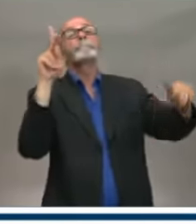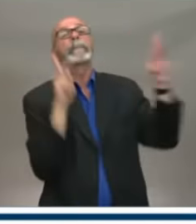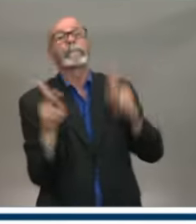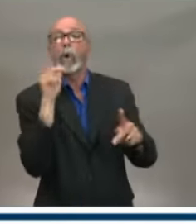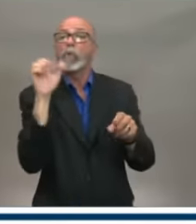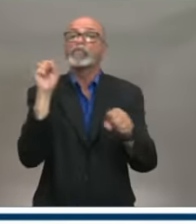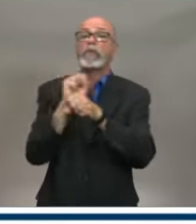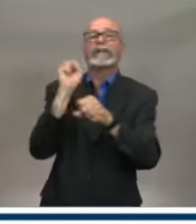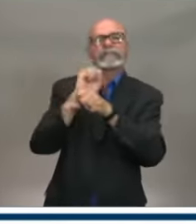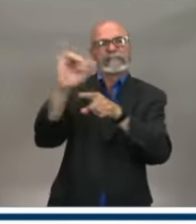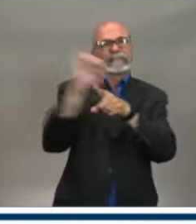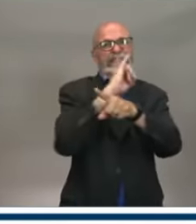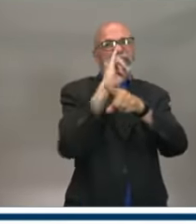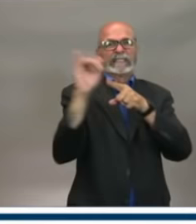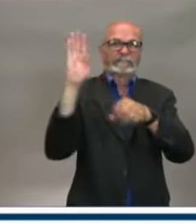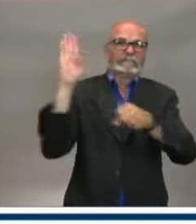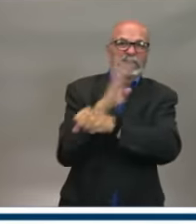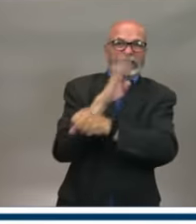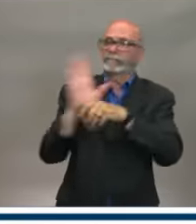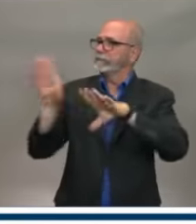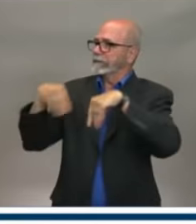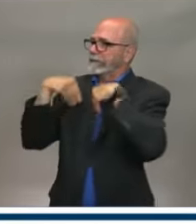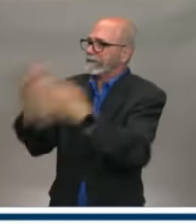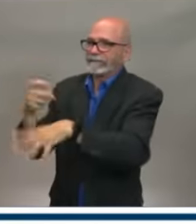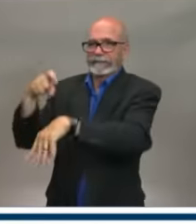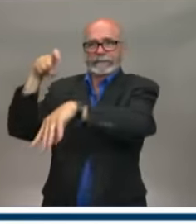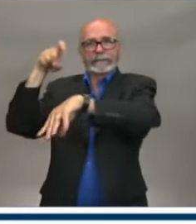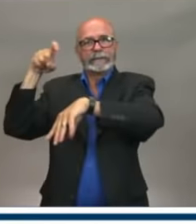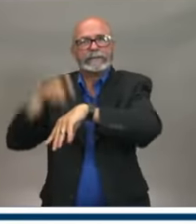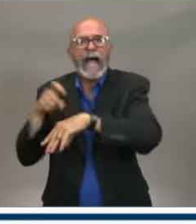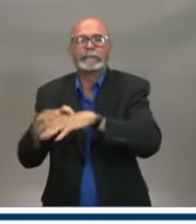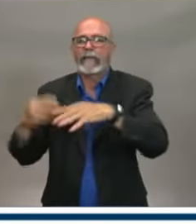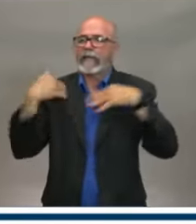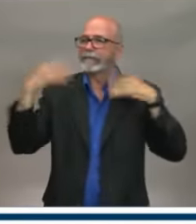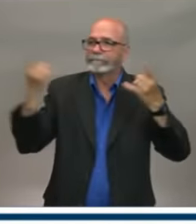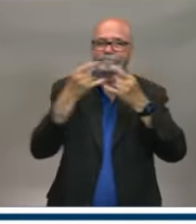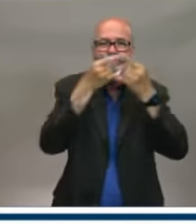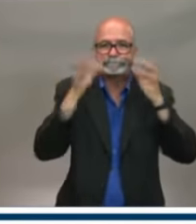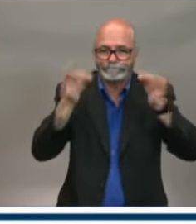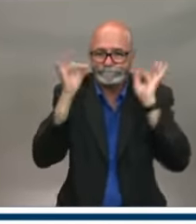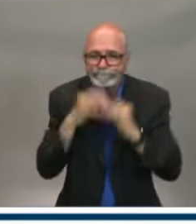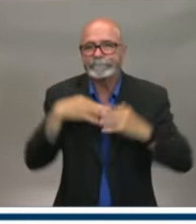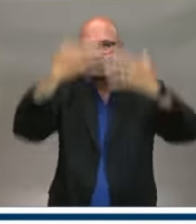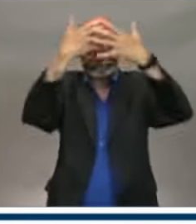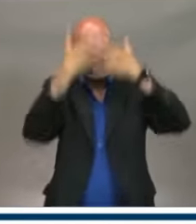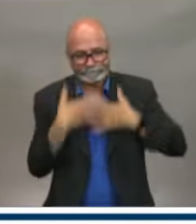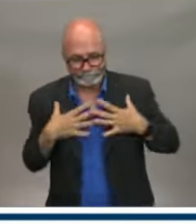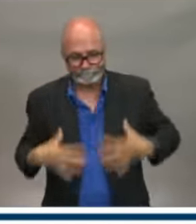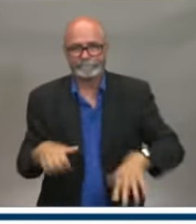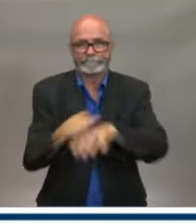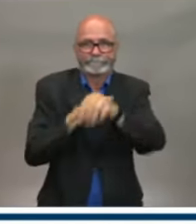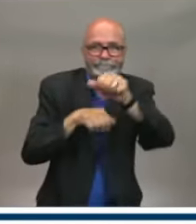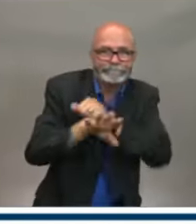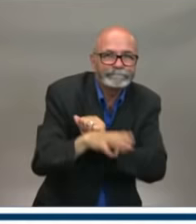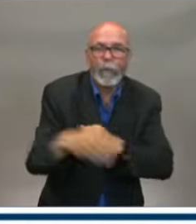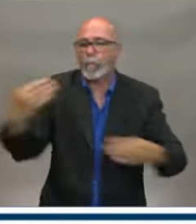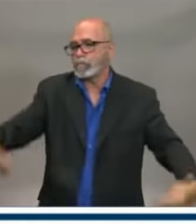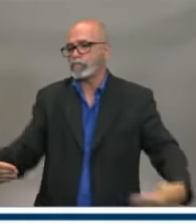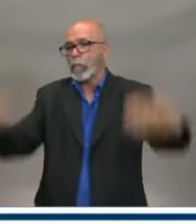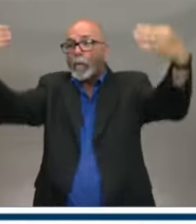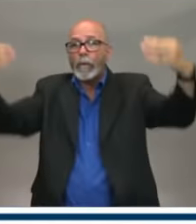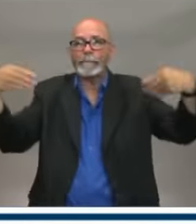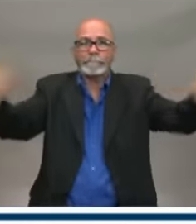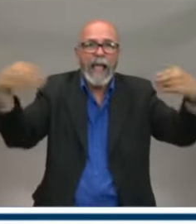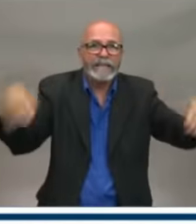give them sufficient time to get adequate PPE, to make the necessary alterations they need in their shops, so that they